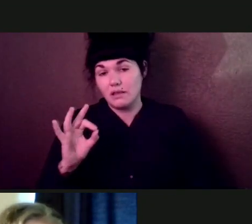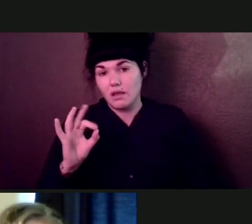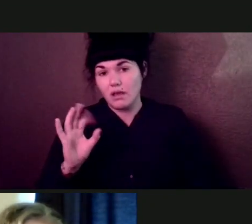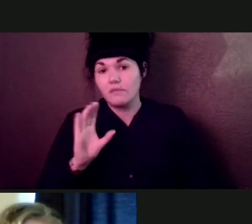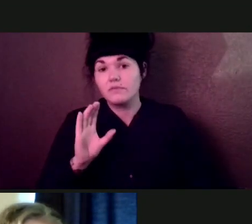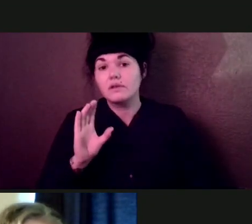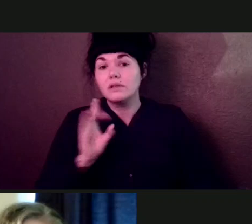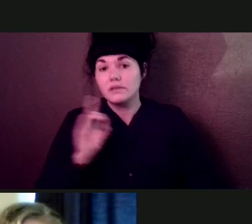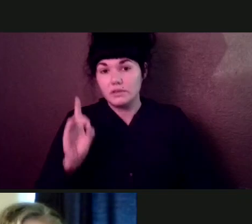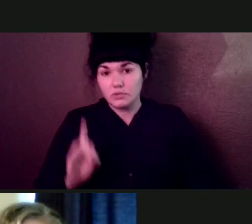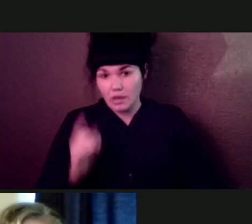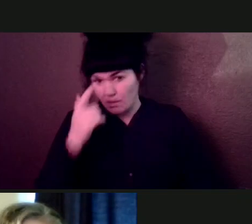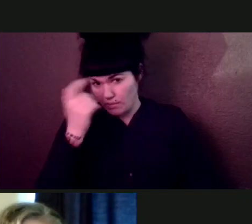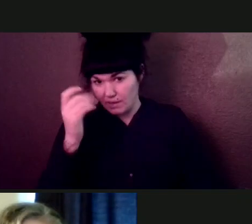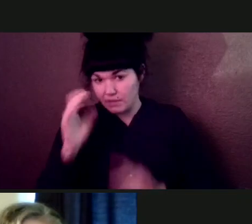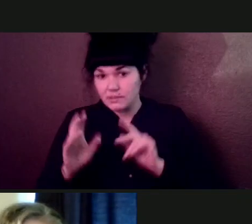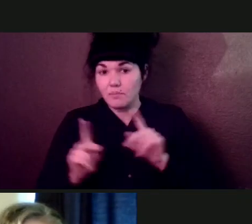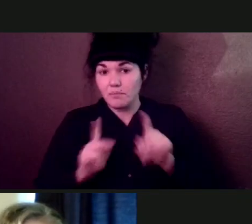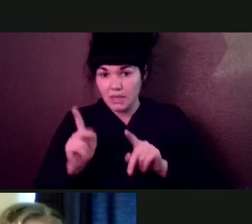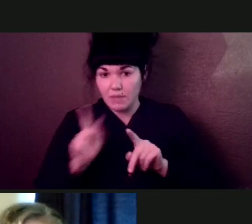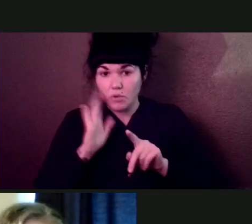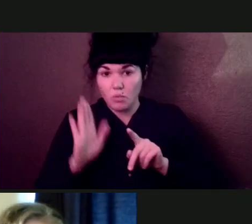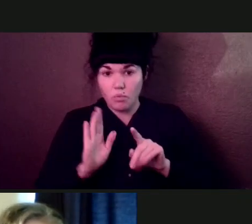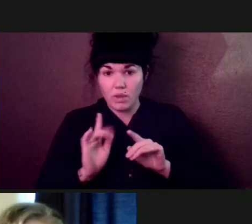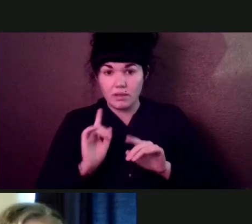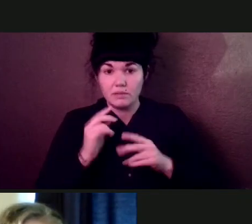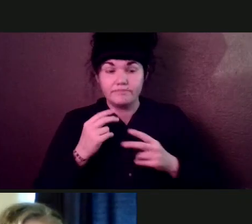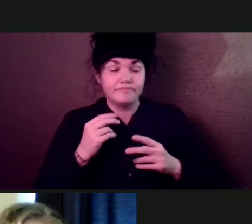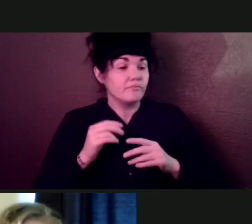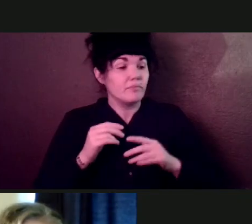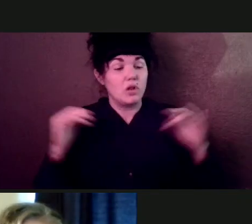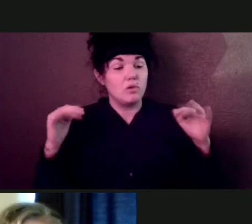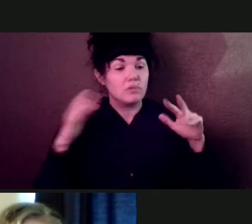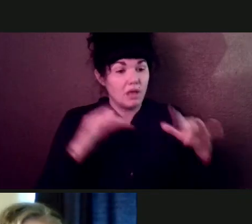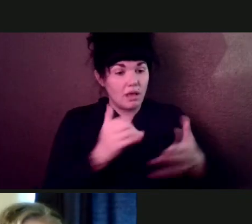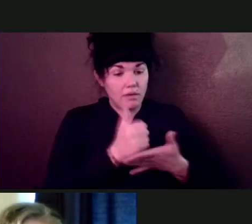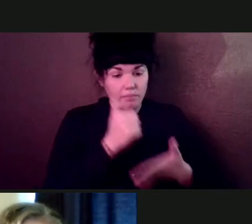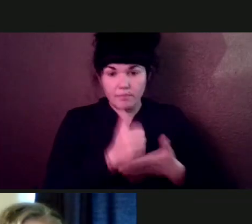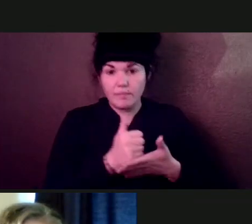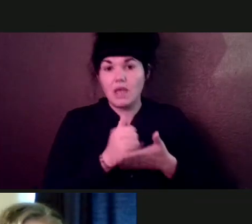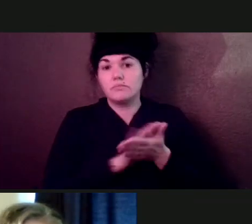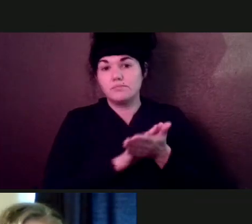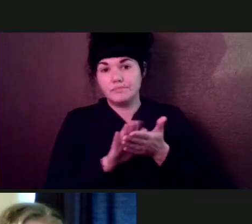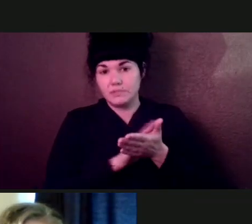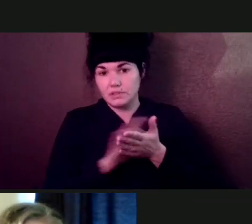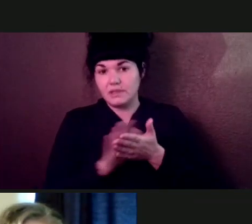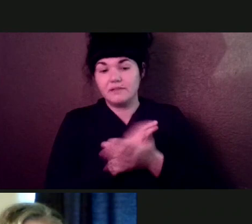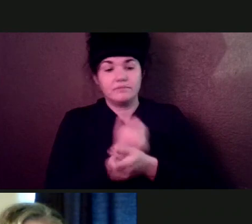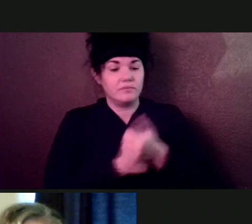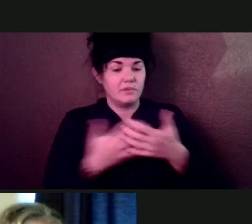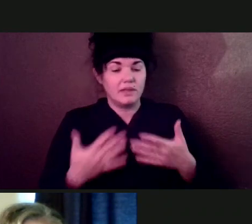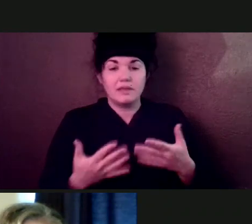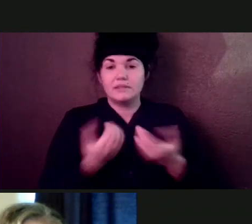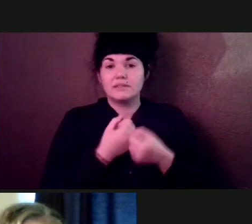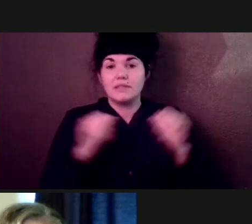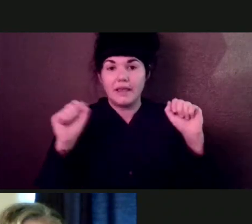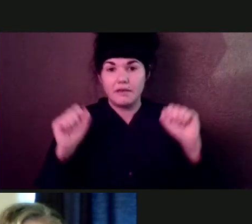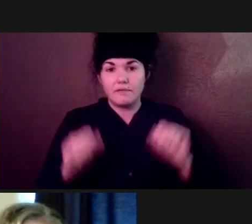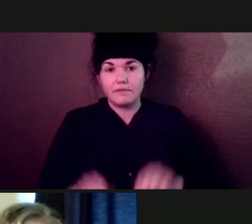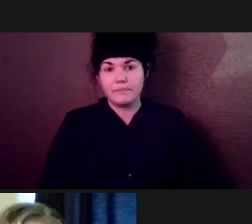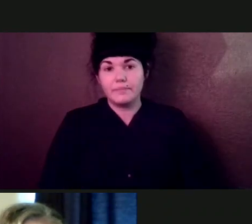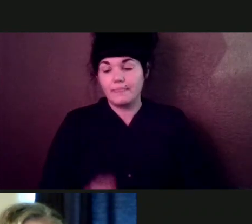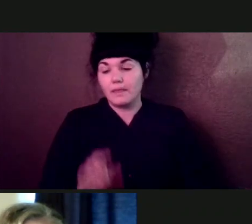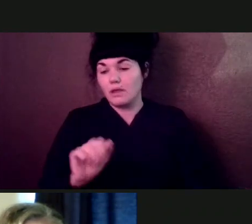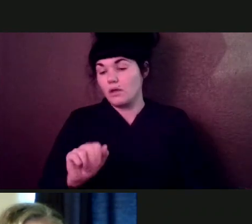disabilities get their properties cleaned up in a safe shape. So check that out. August 9th is the